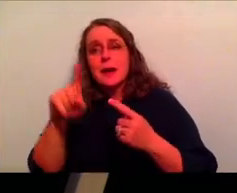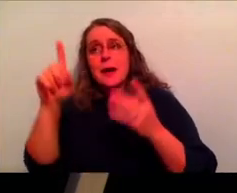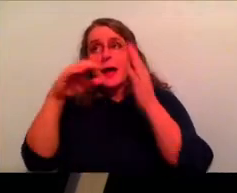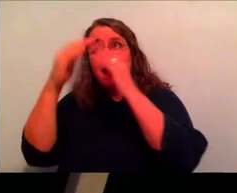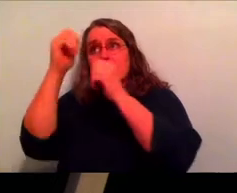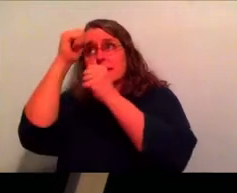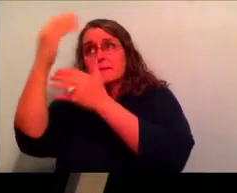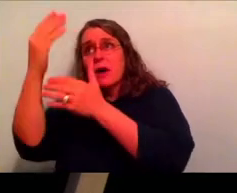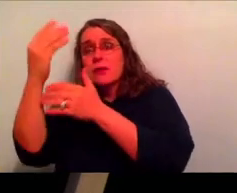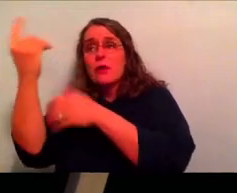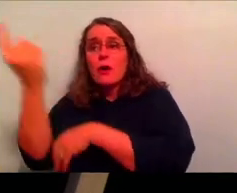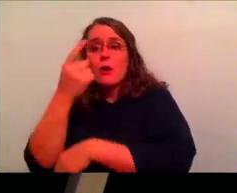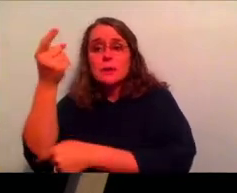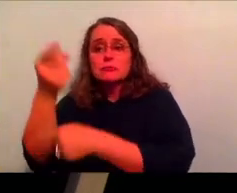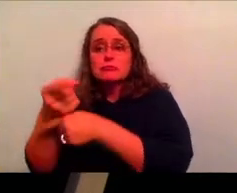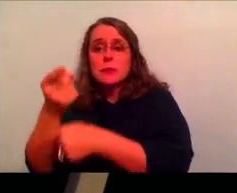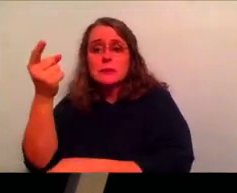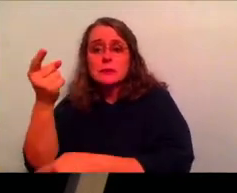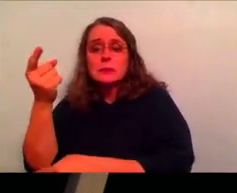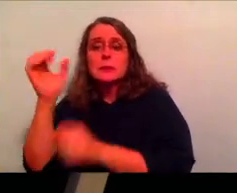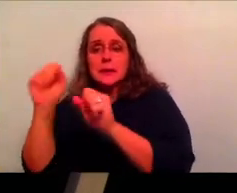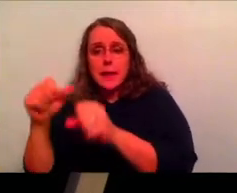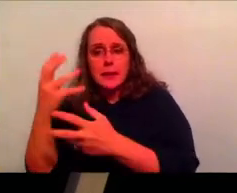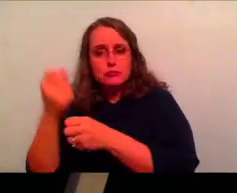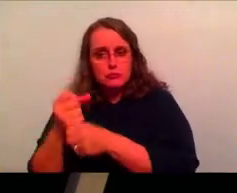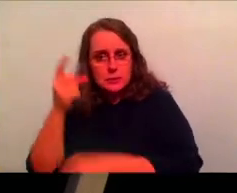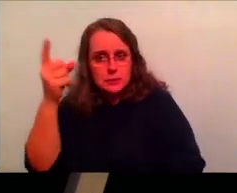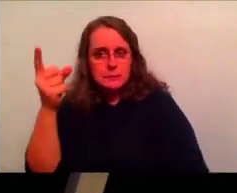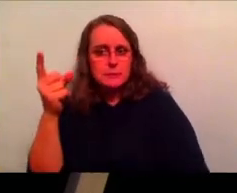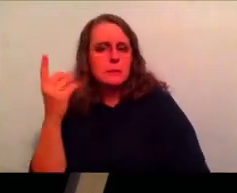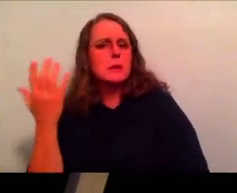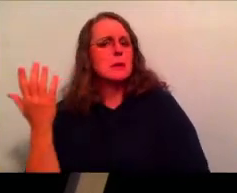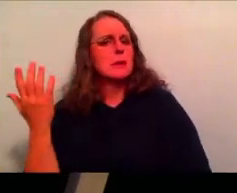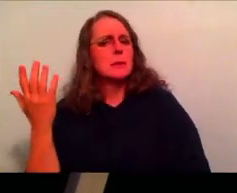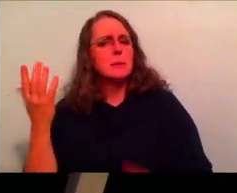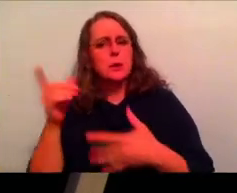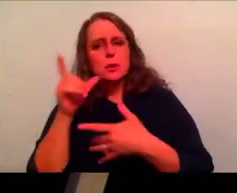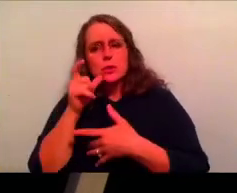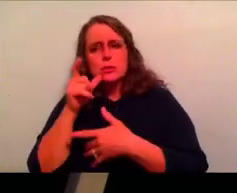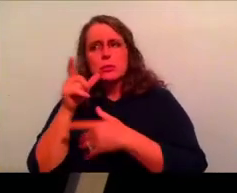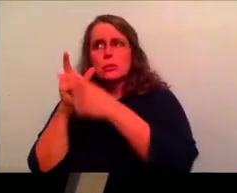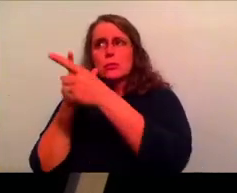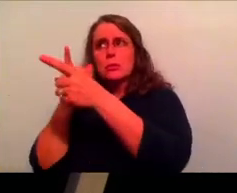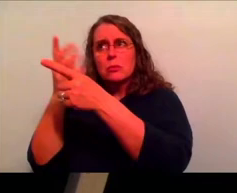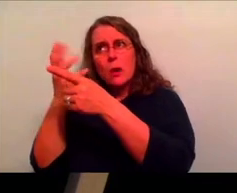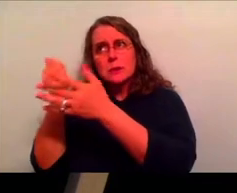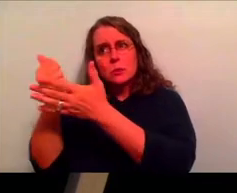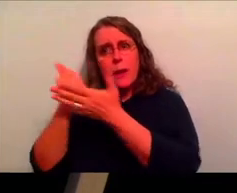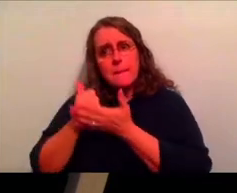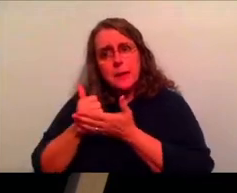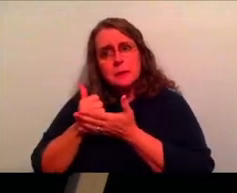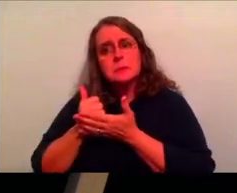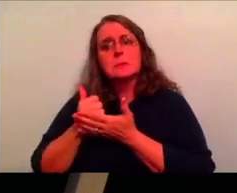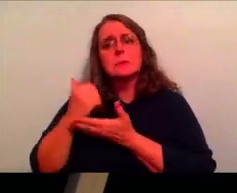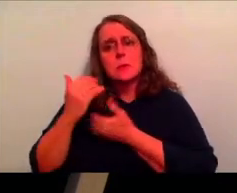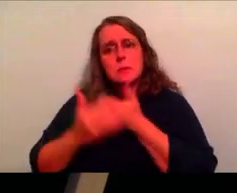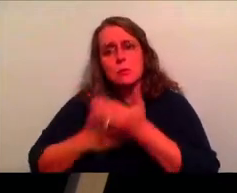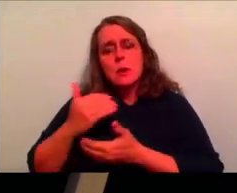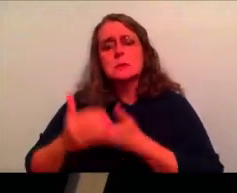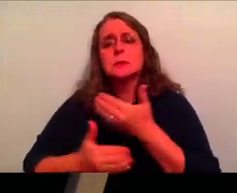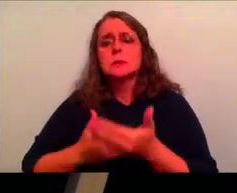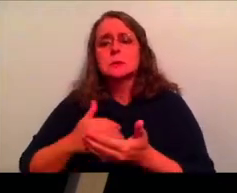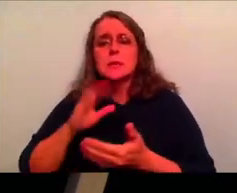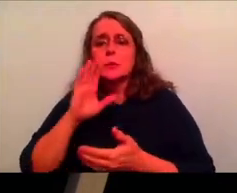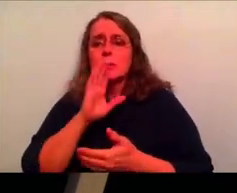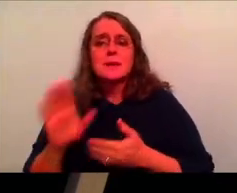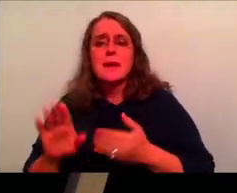right always and who we can trust. And not only that, but who wants to help us through this entire process of moving forward, who will never leave